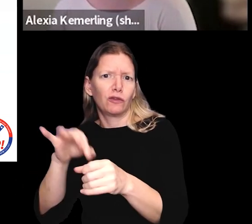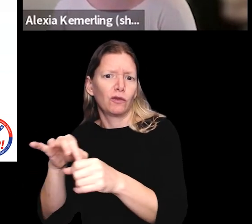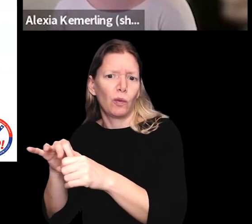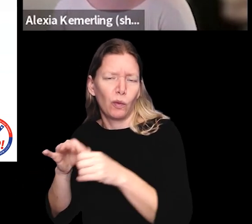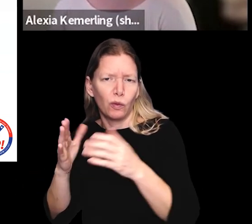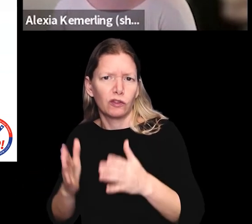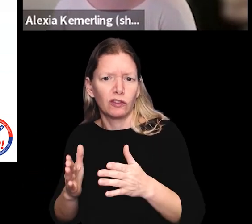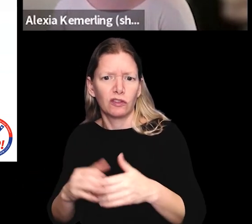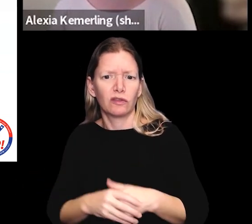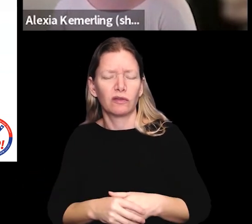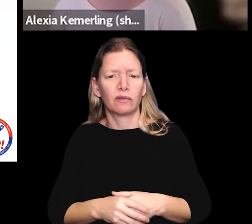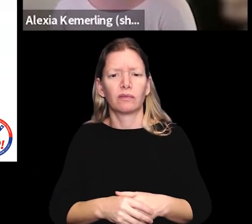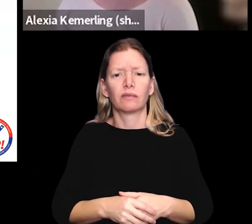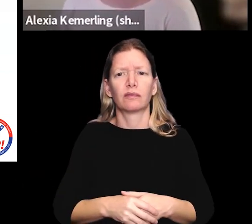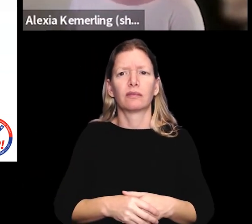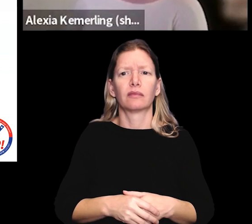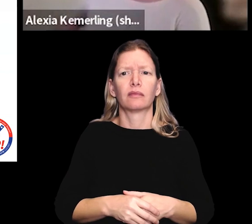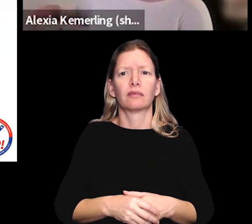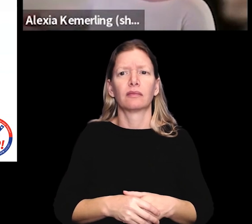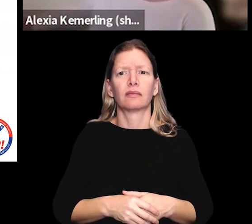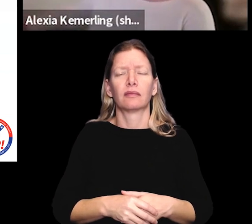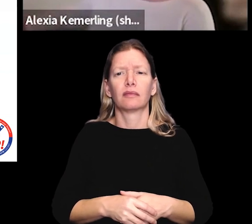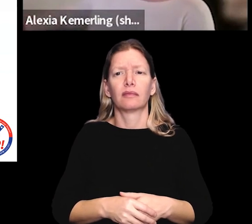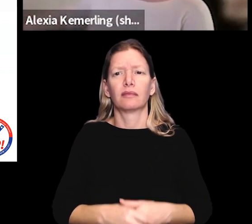organizations can register voters.